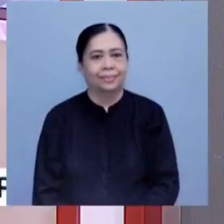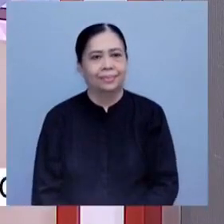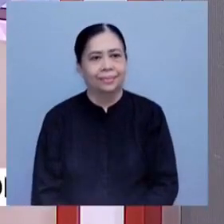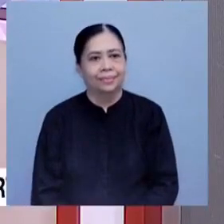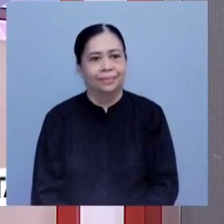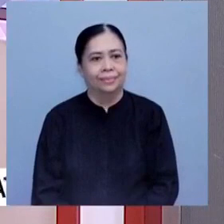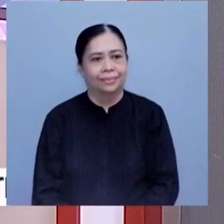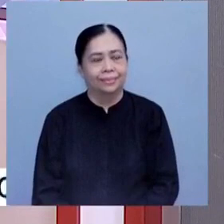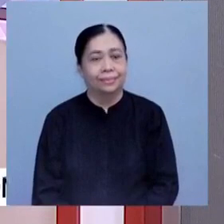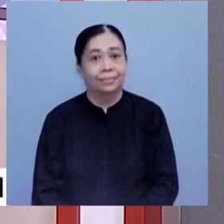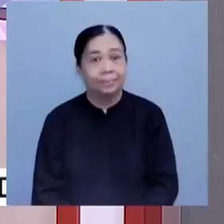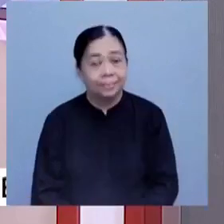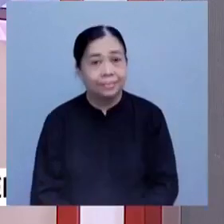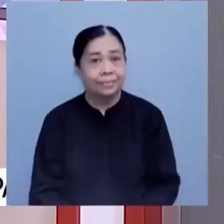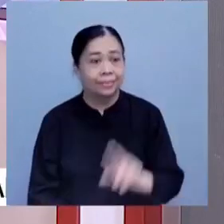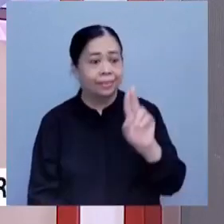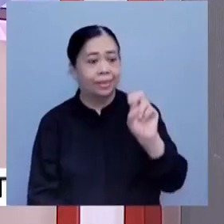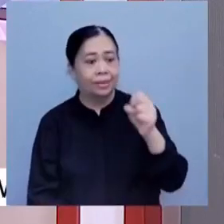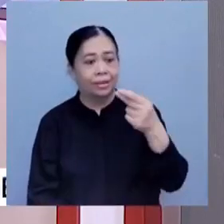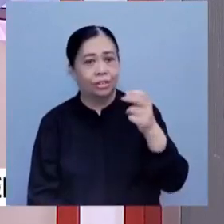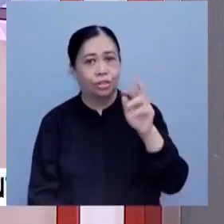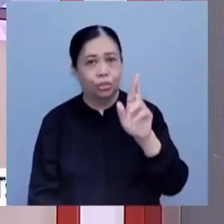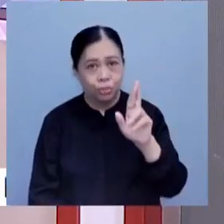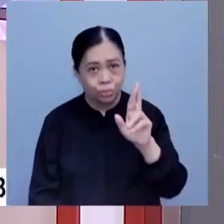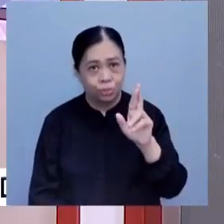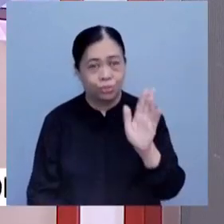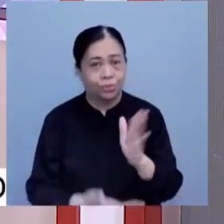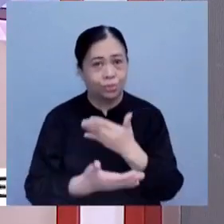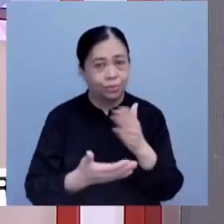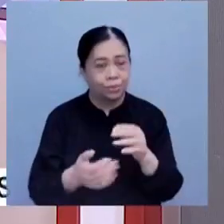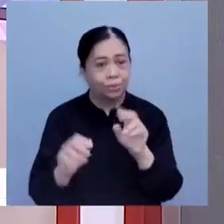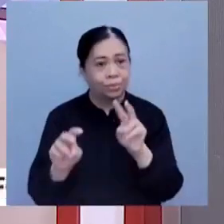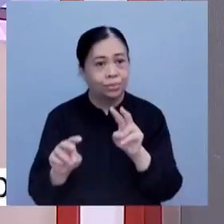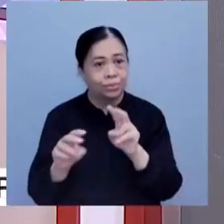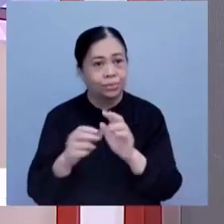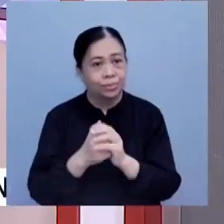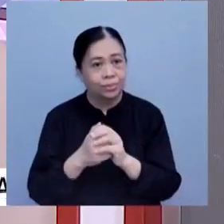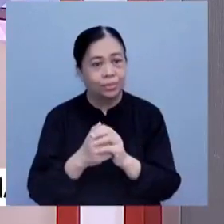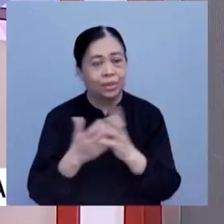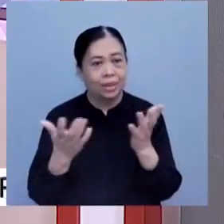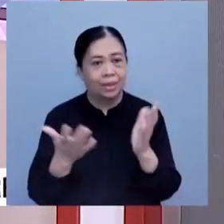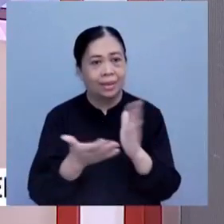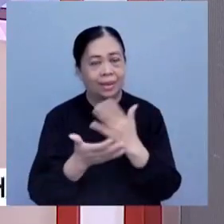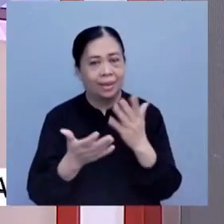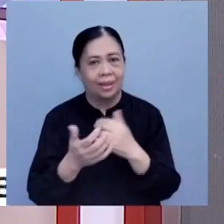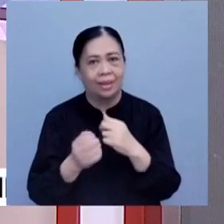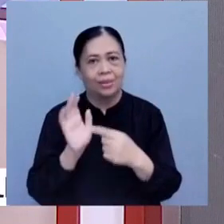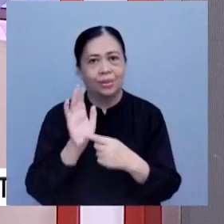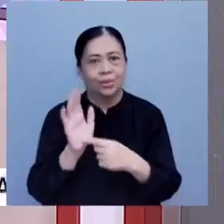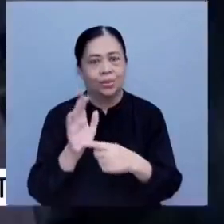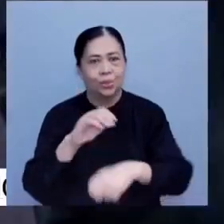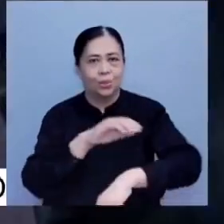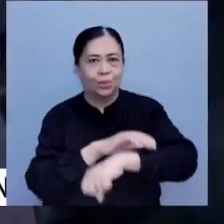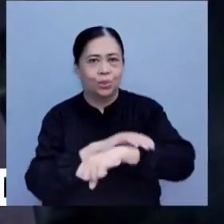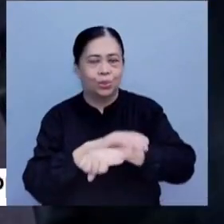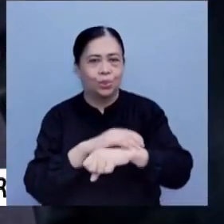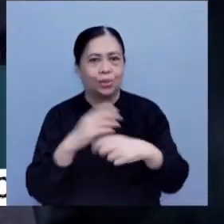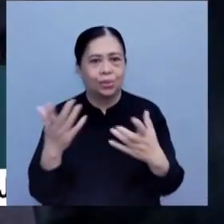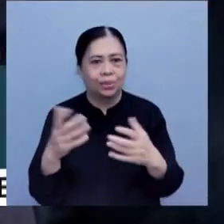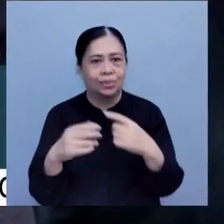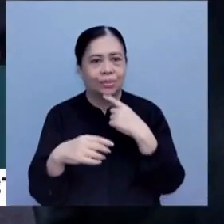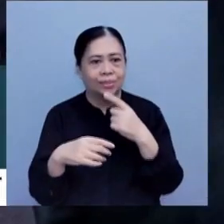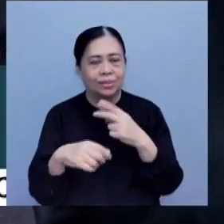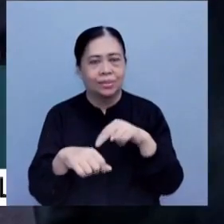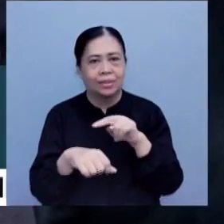Hitmaker Usher will be headlining the highly anticipated Super Bowl halftime show next year. This was announced by the National